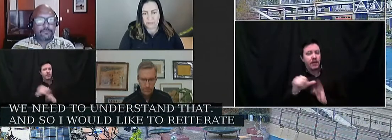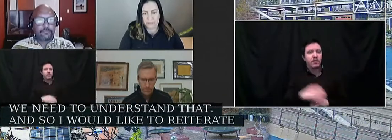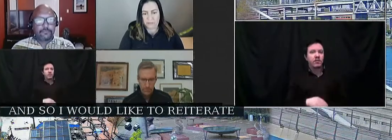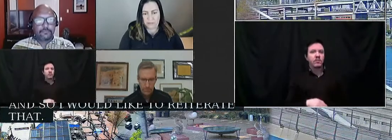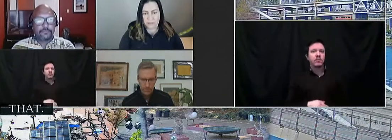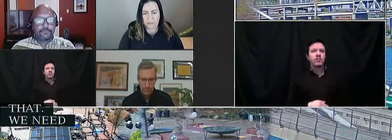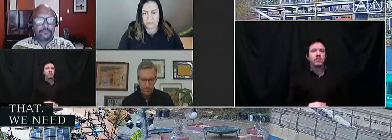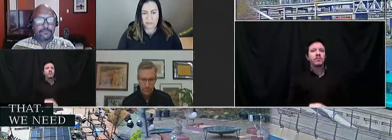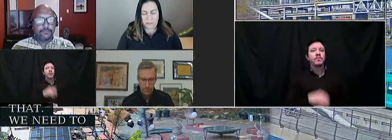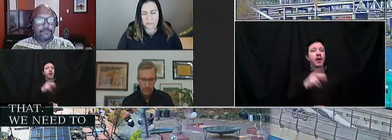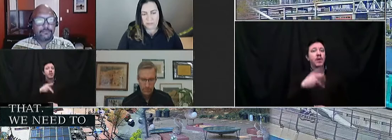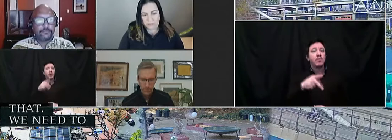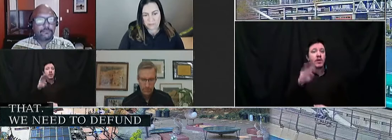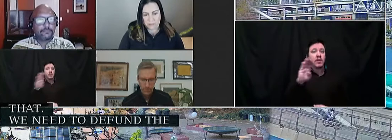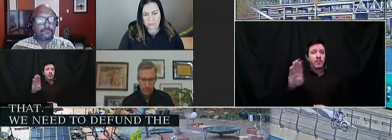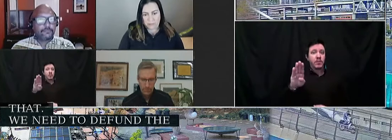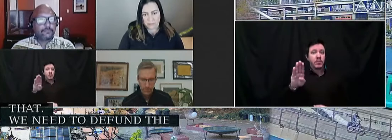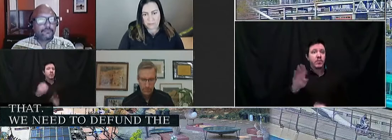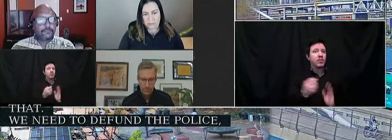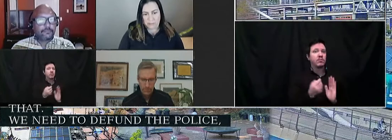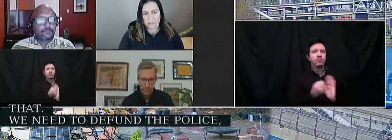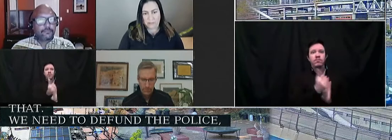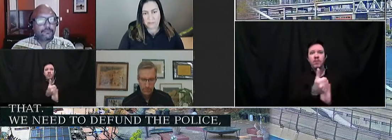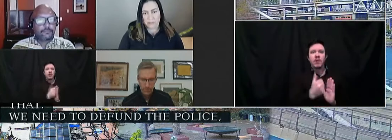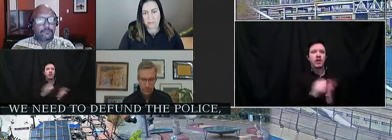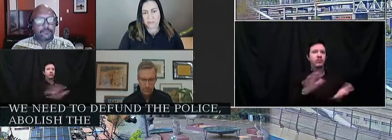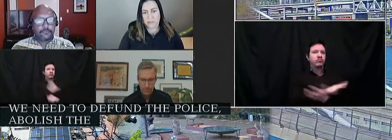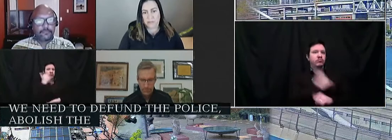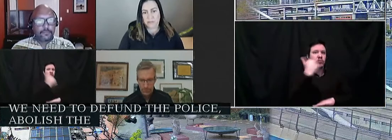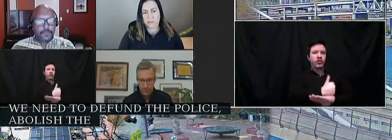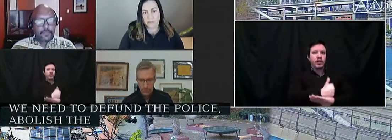defund the police, abolish the police. Thank you.